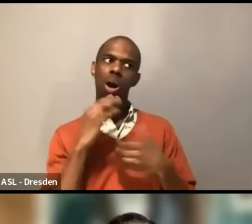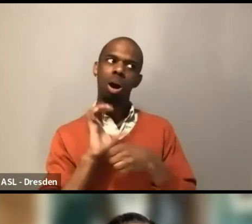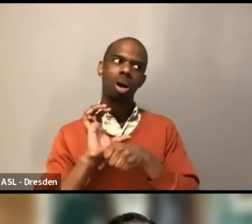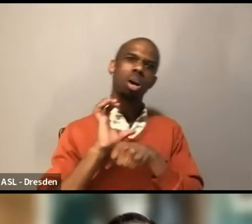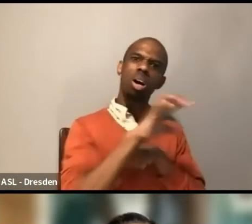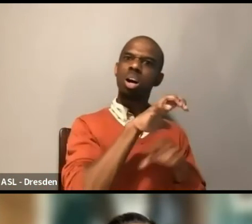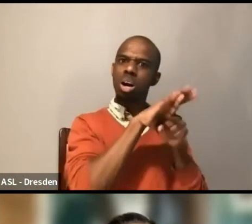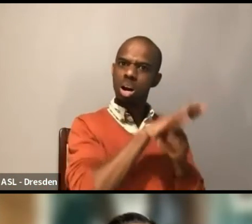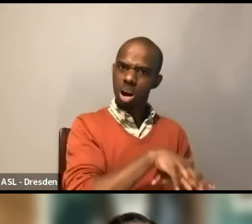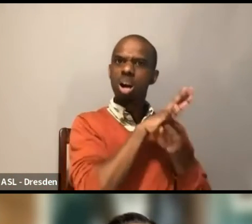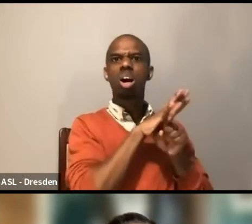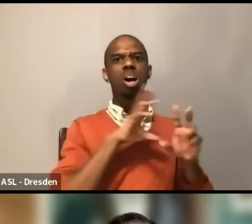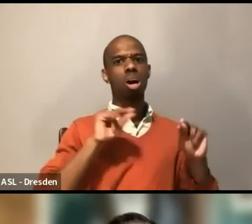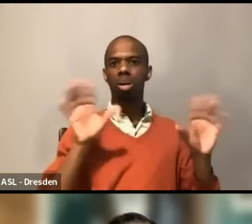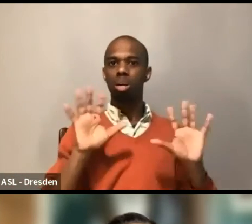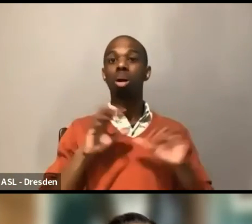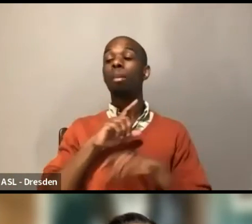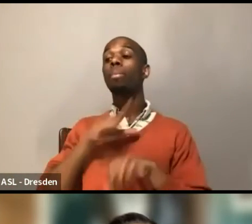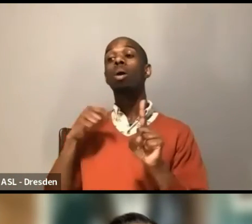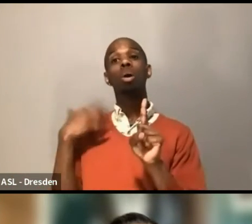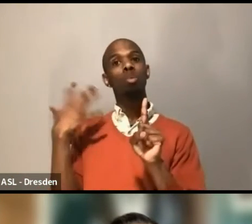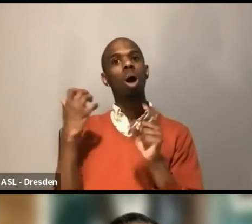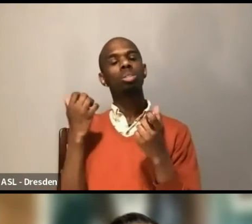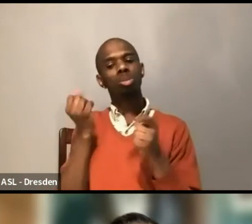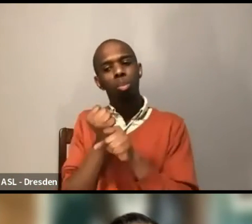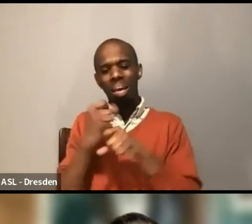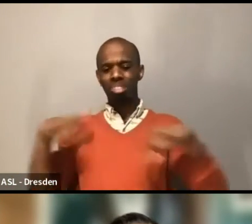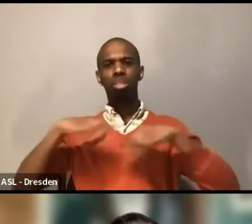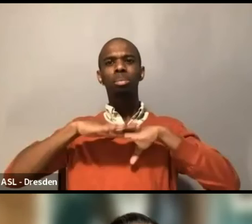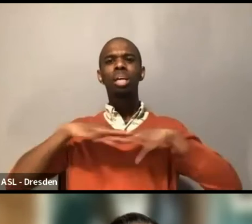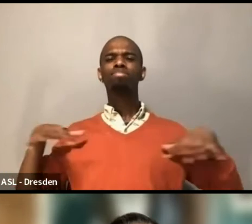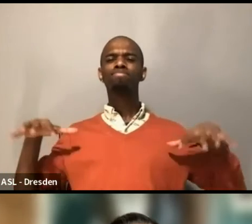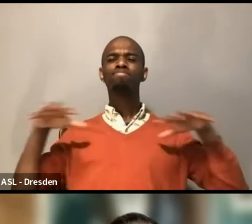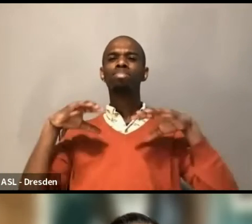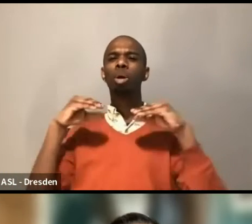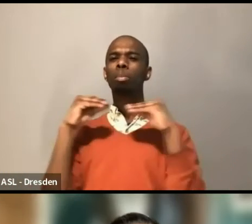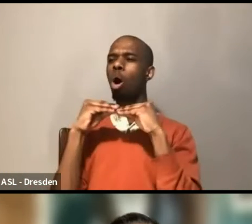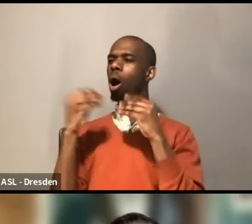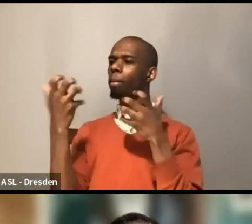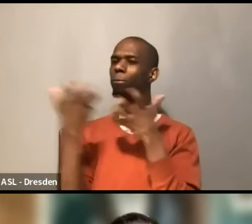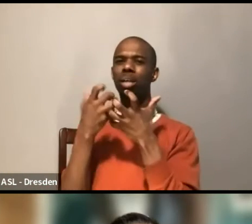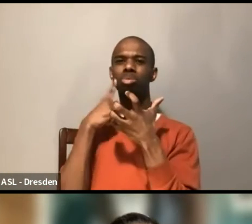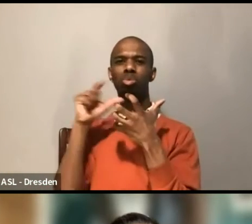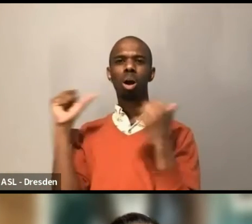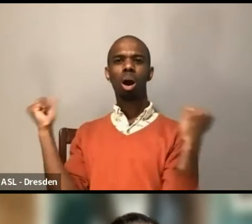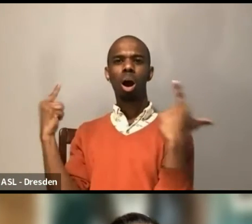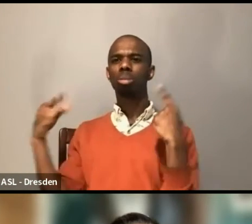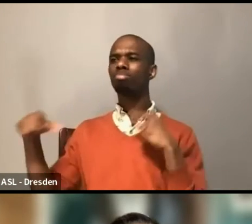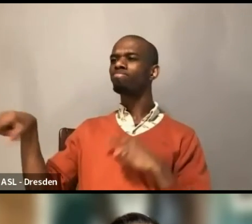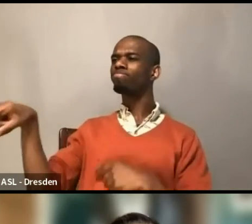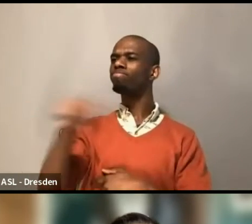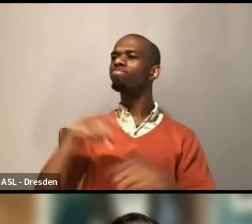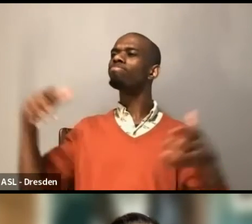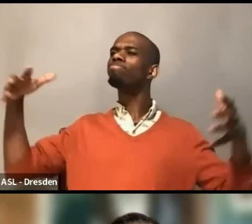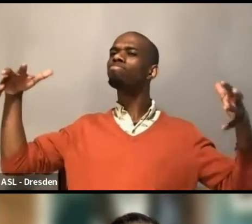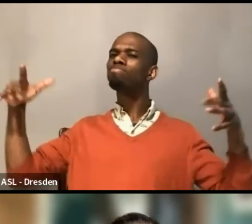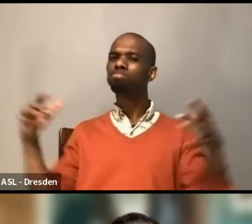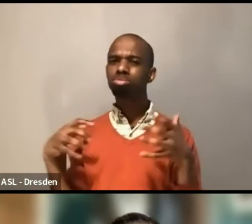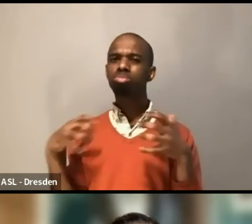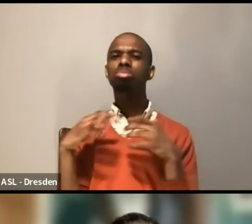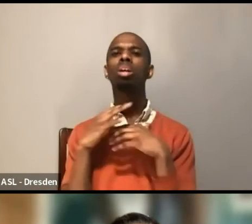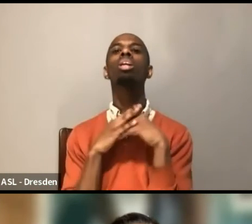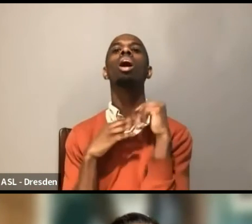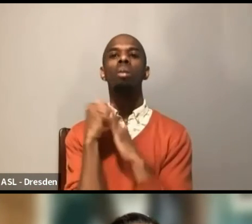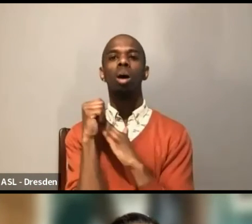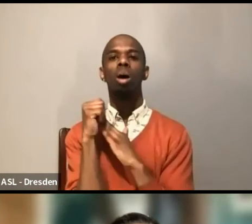grow with your community because then that gives them agency as well. And if we're working on dismantling white supremacy, one of the greatest ways is to amplify